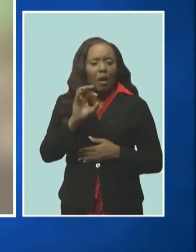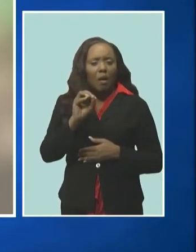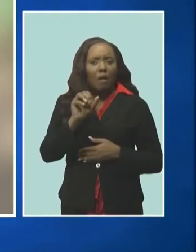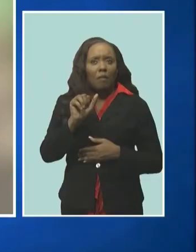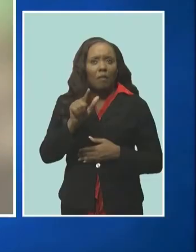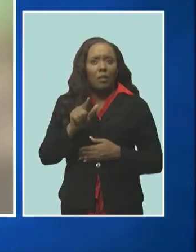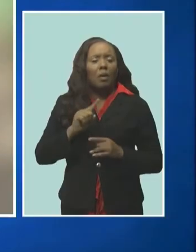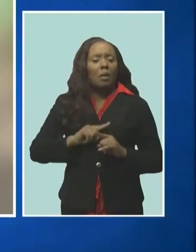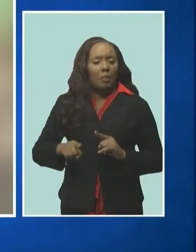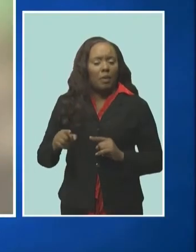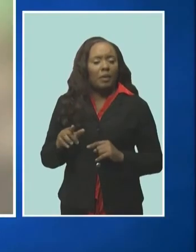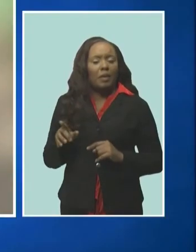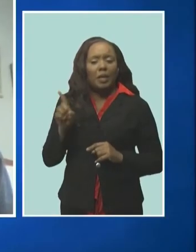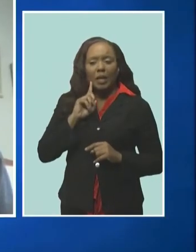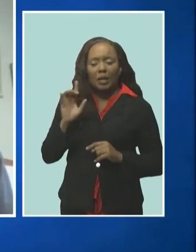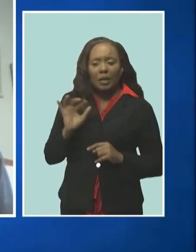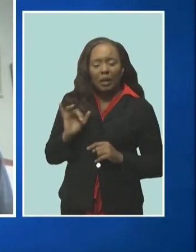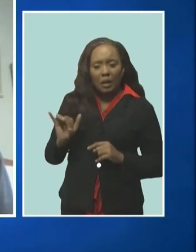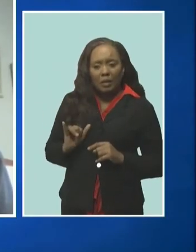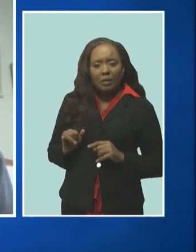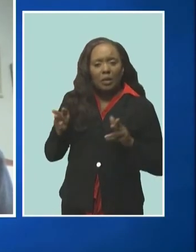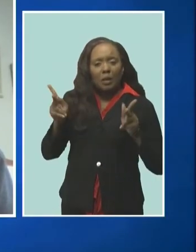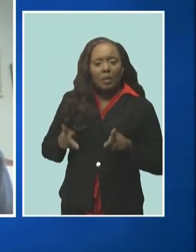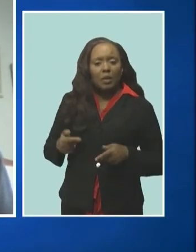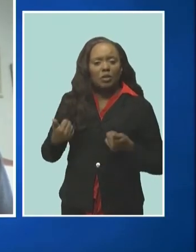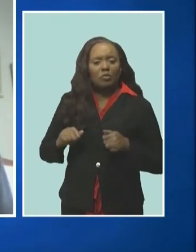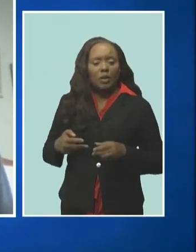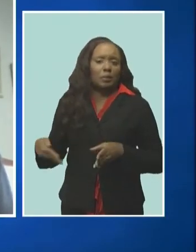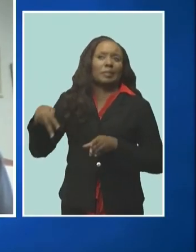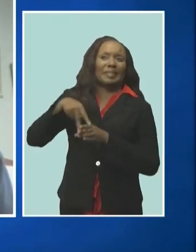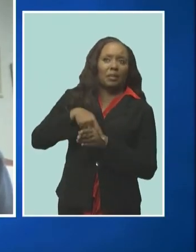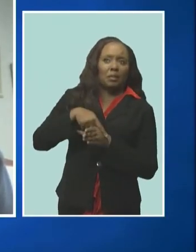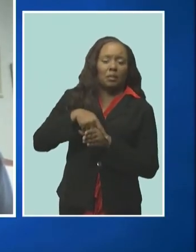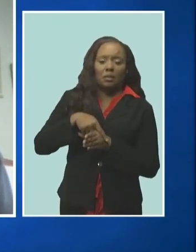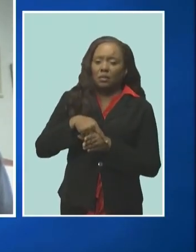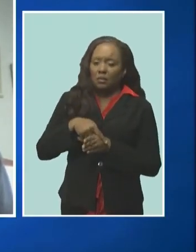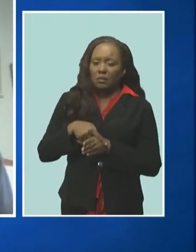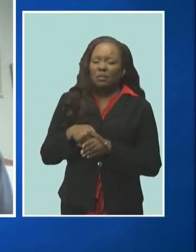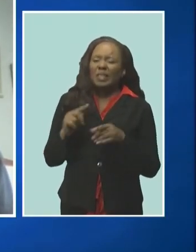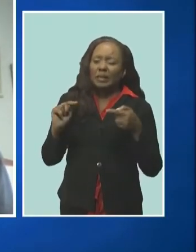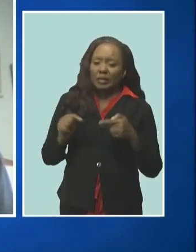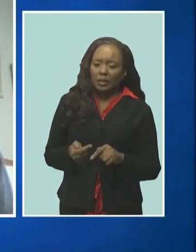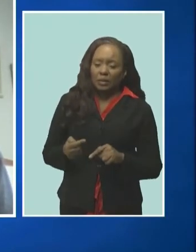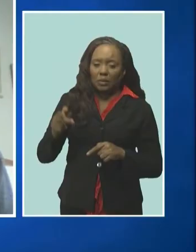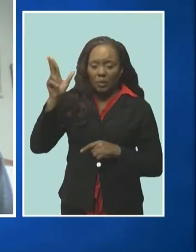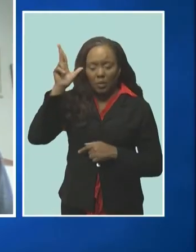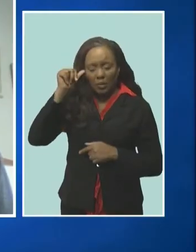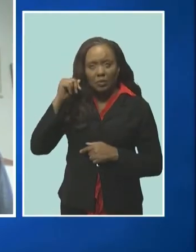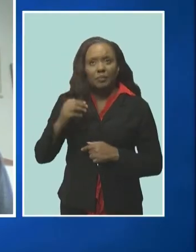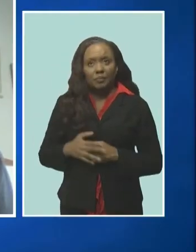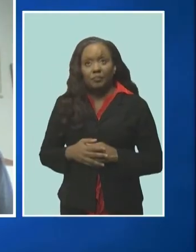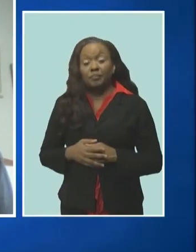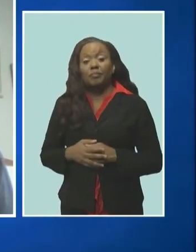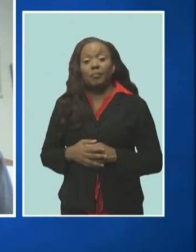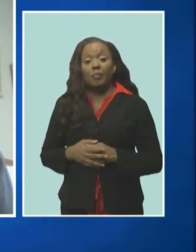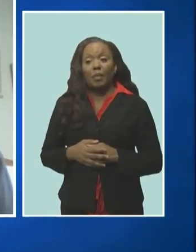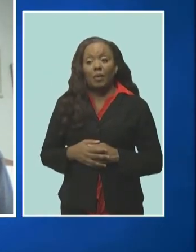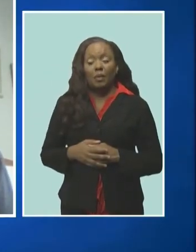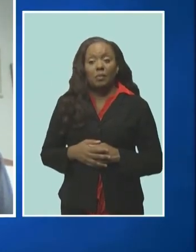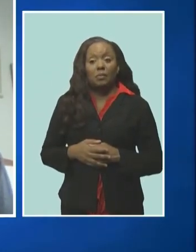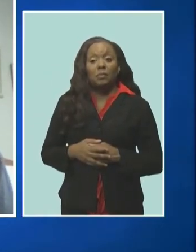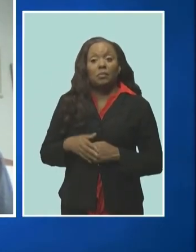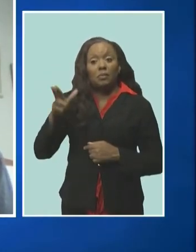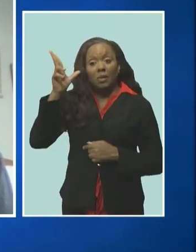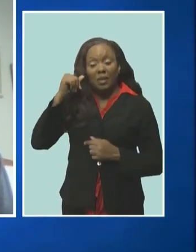both based on its injuries the damage could have been much worse um as well so the horse did have multiple